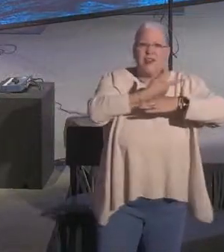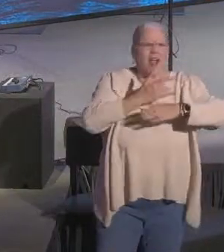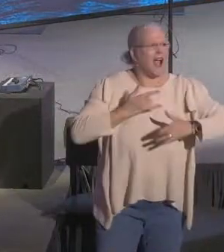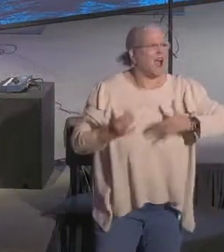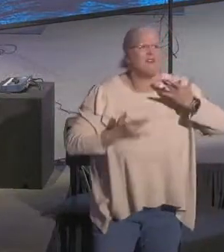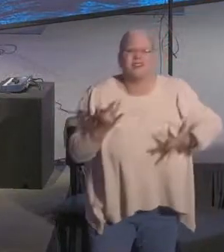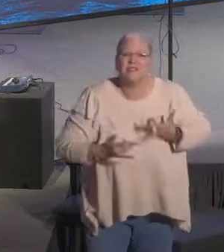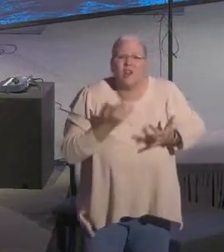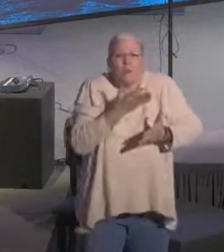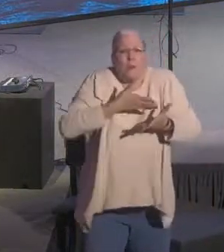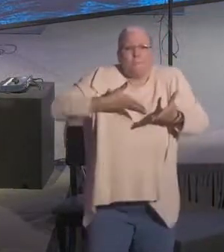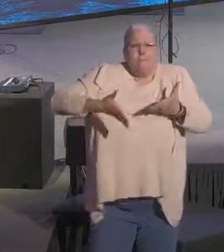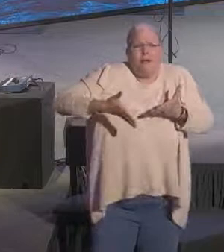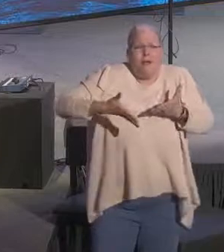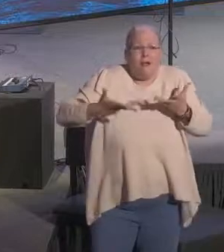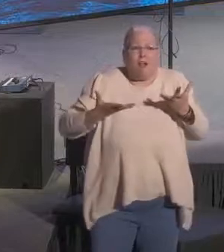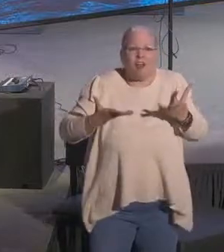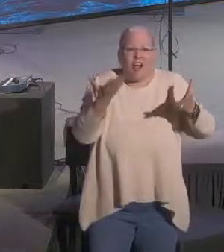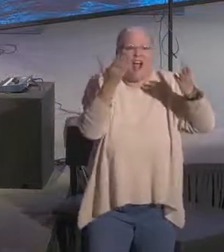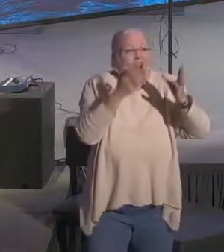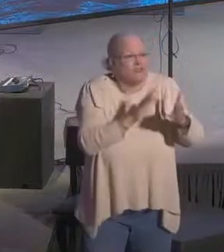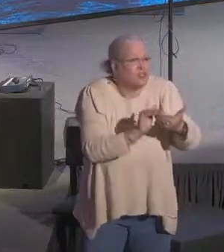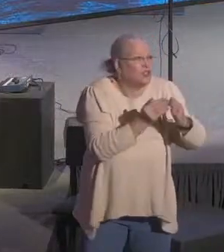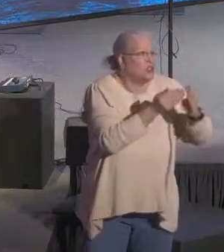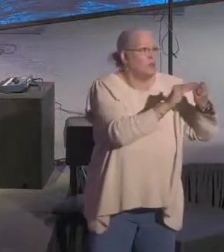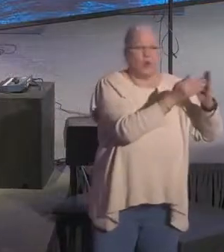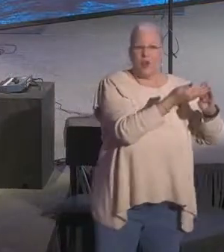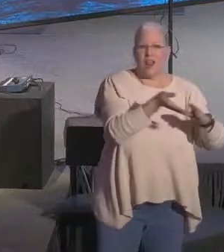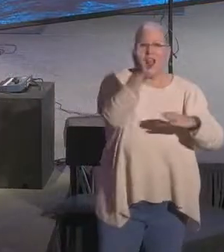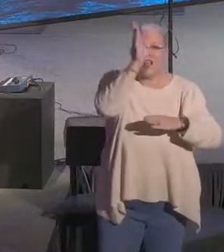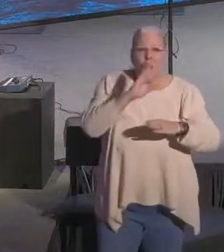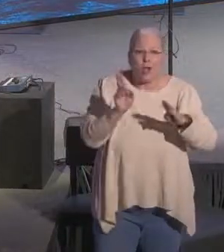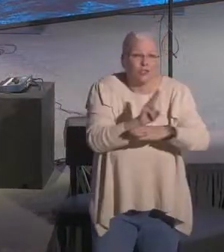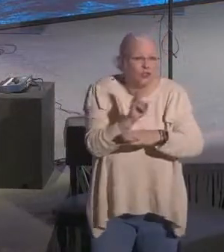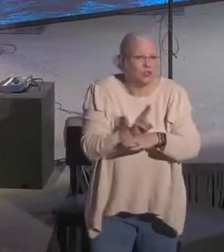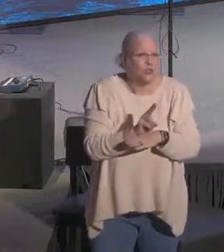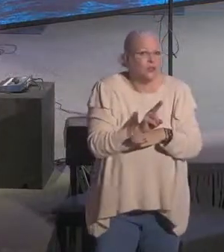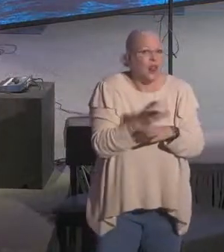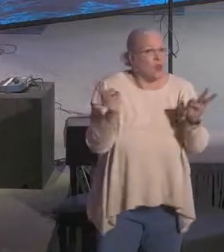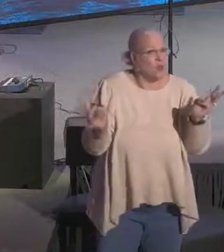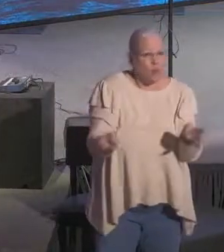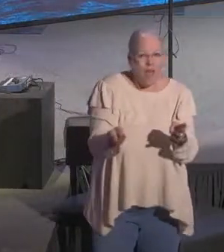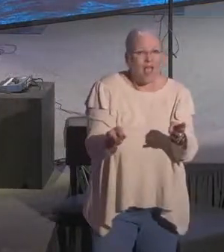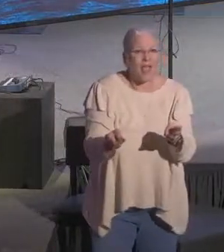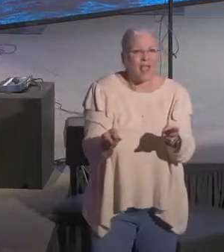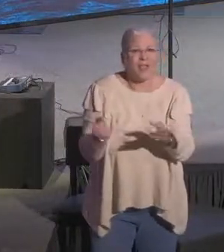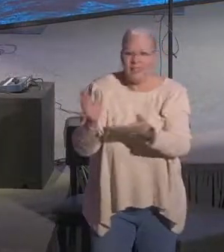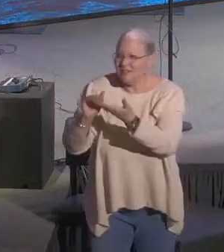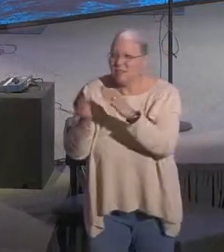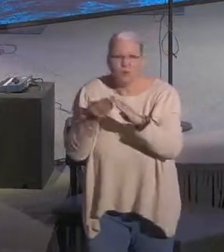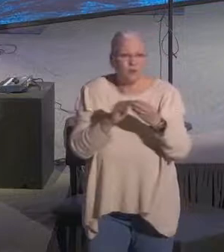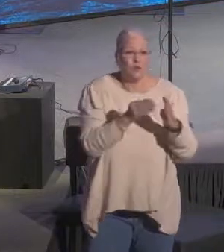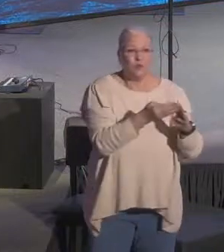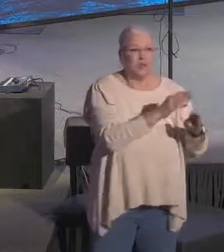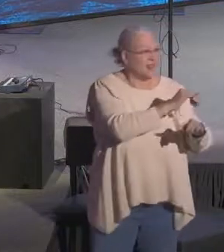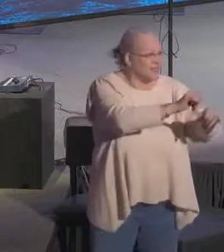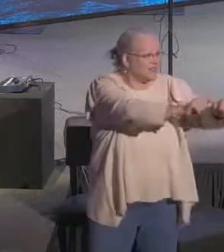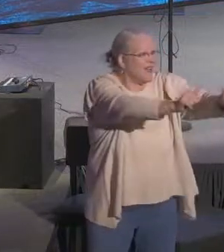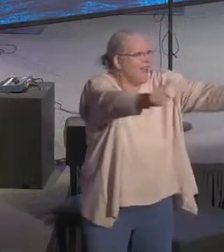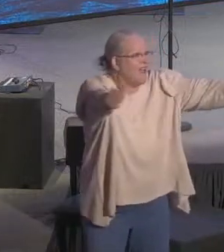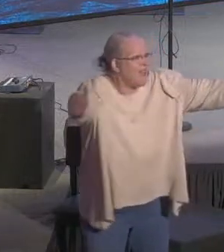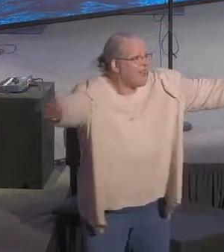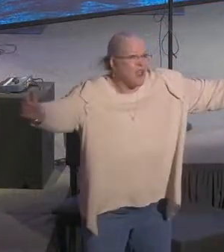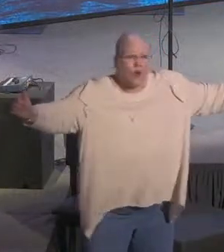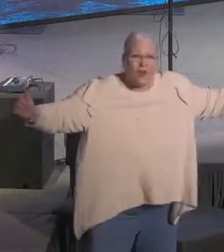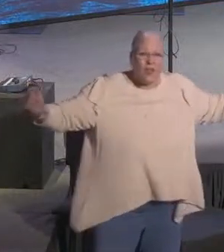excited to be part of this community that God is using. And the way he is using this community in Lawrence County, Mercer County, and around this